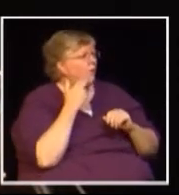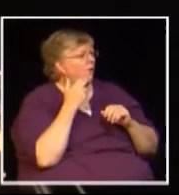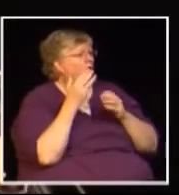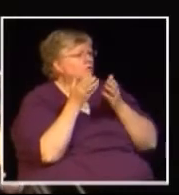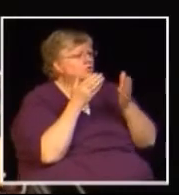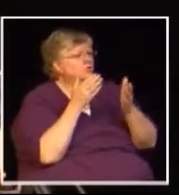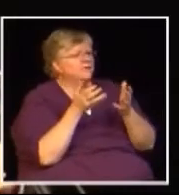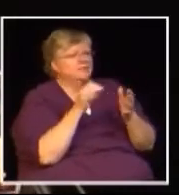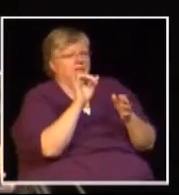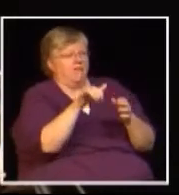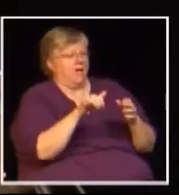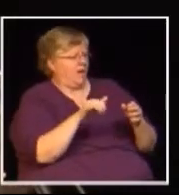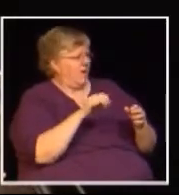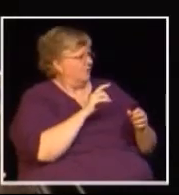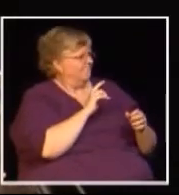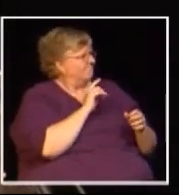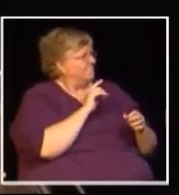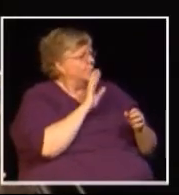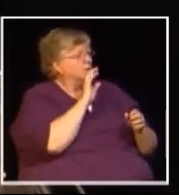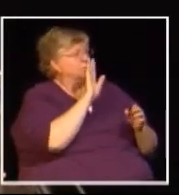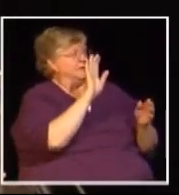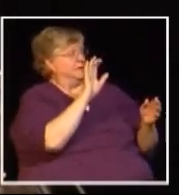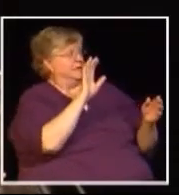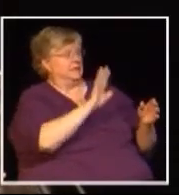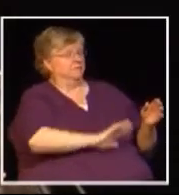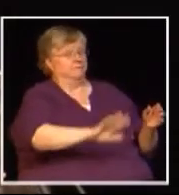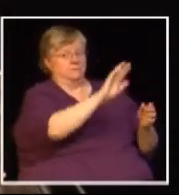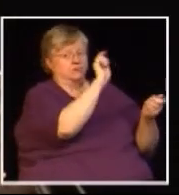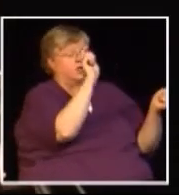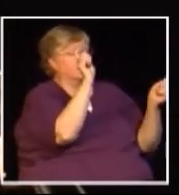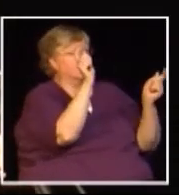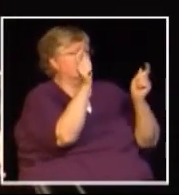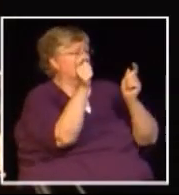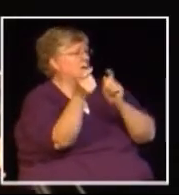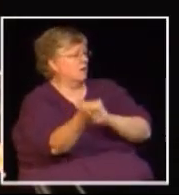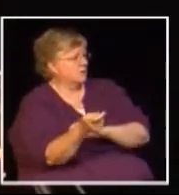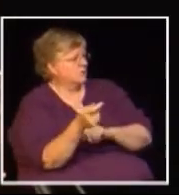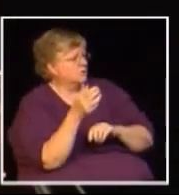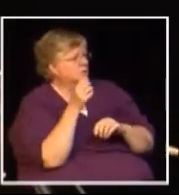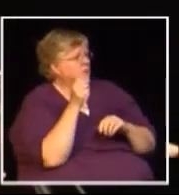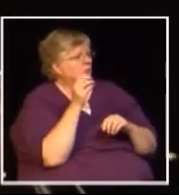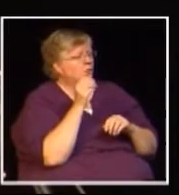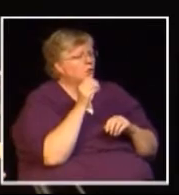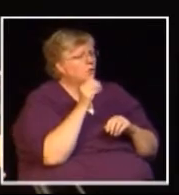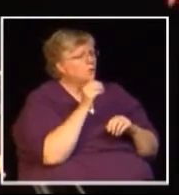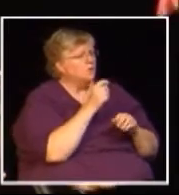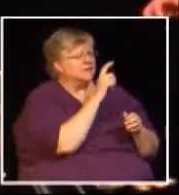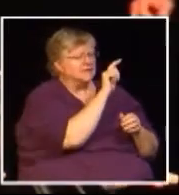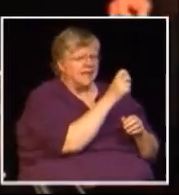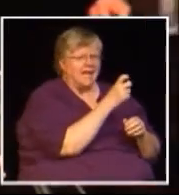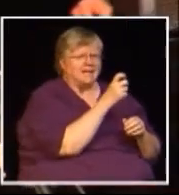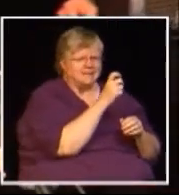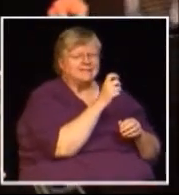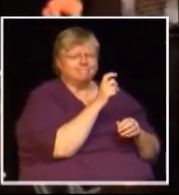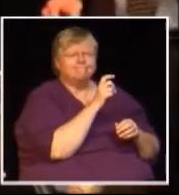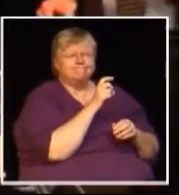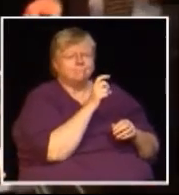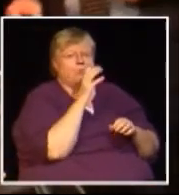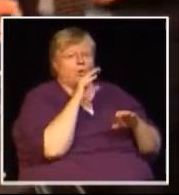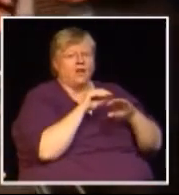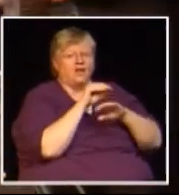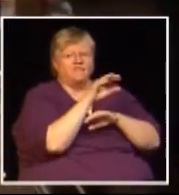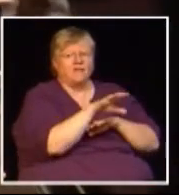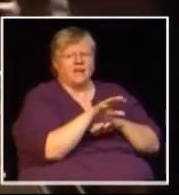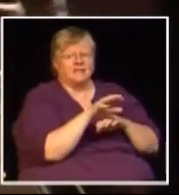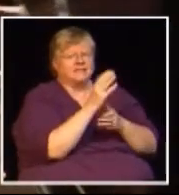tax for the province's revenues to support education and health care and so it has to be spread over more goods and services than it was